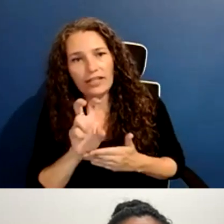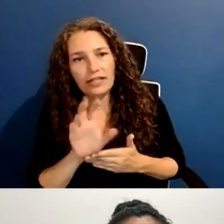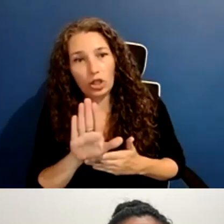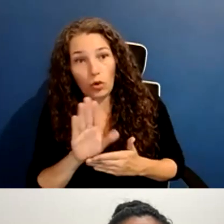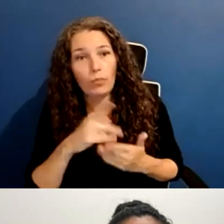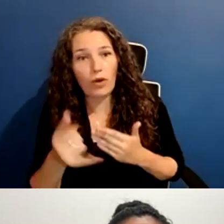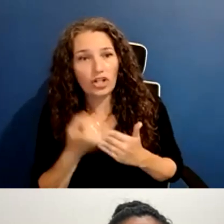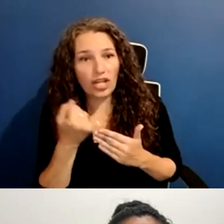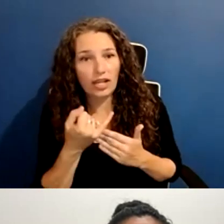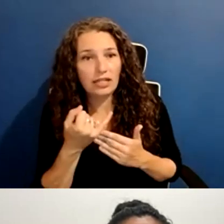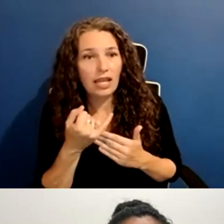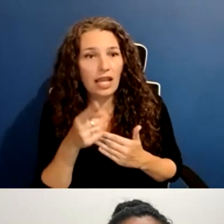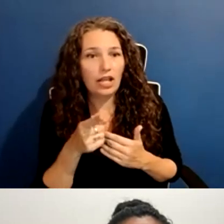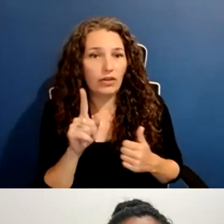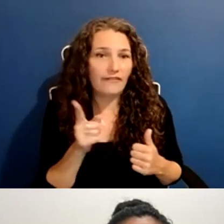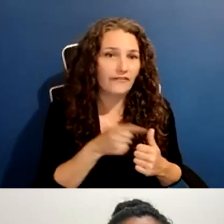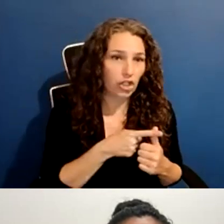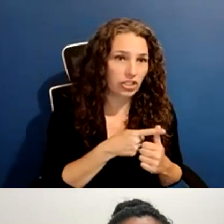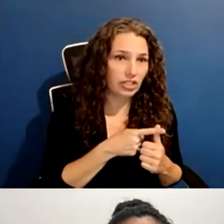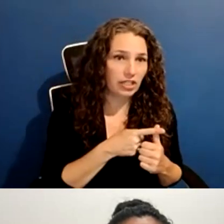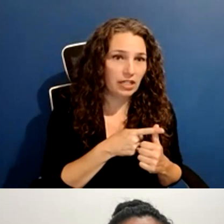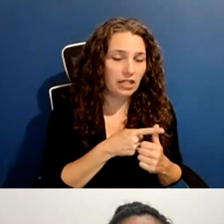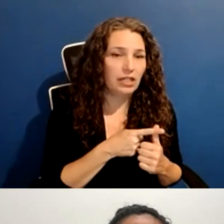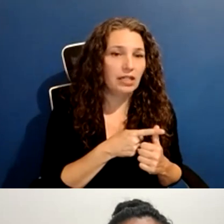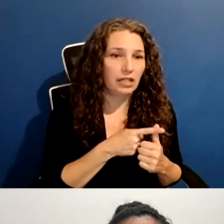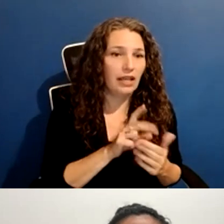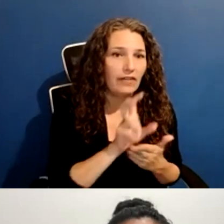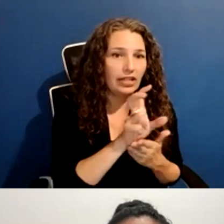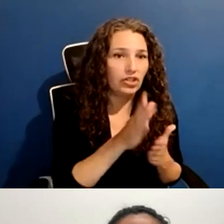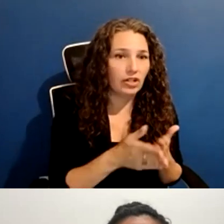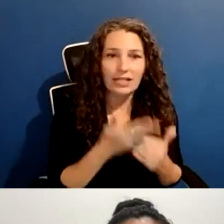even if you are the equity investor, you're still at the bottom of the waterfall right now.